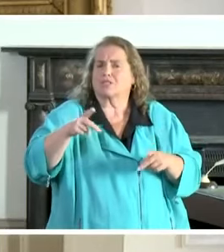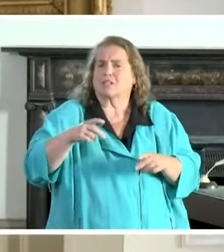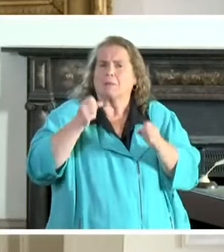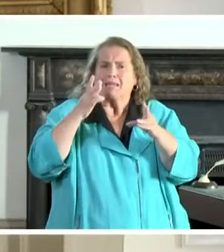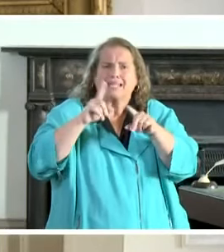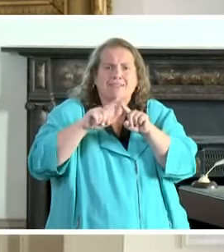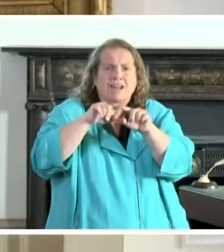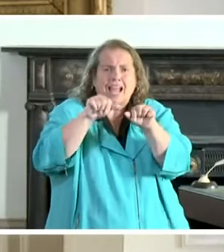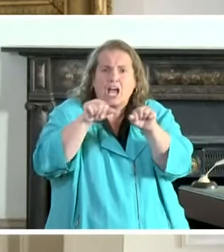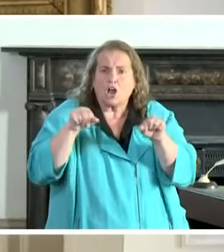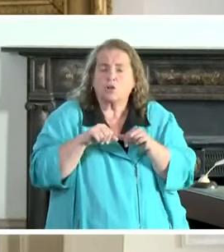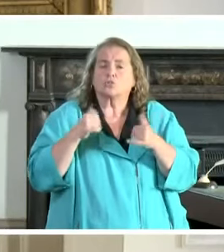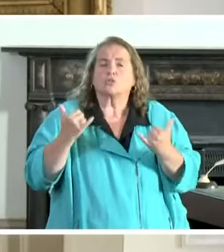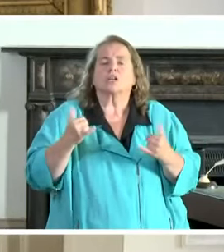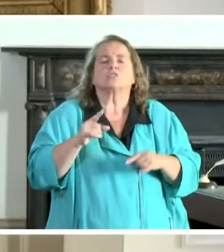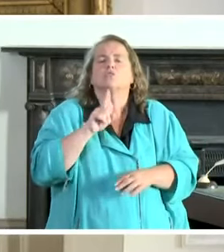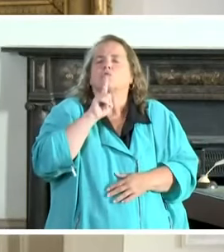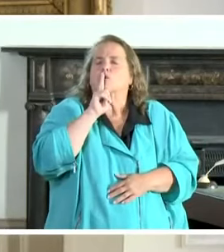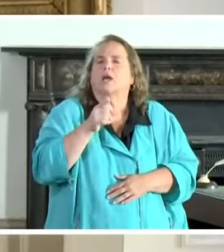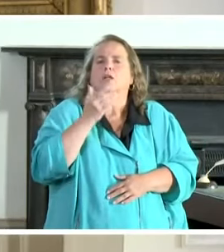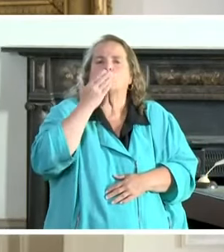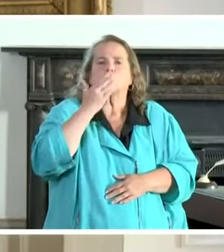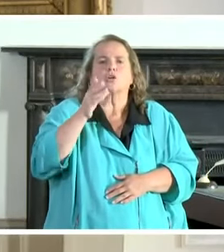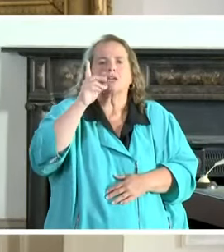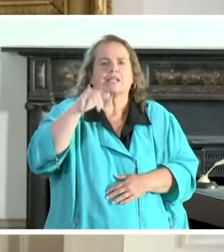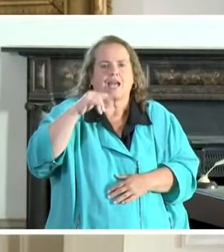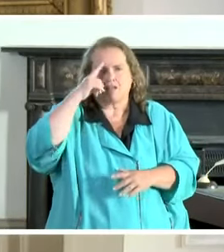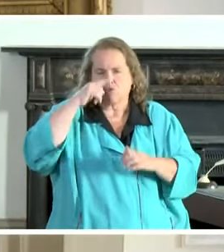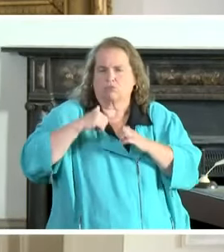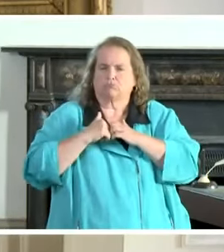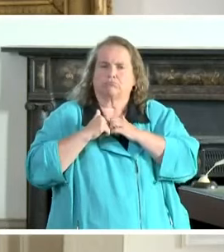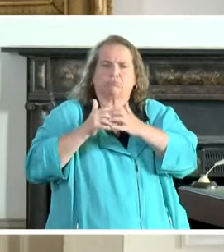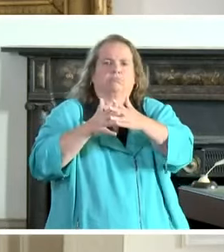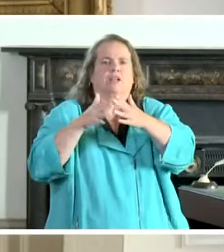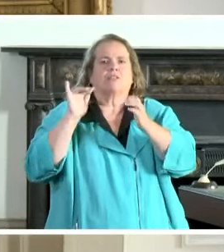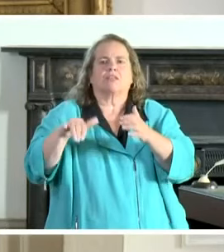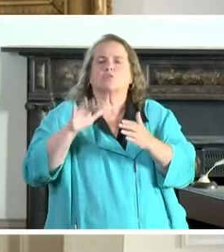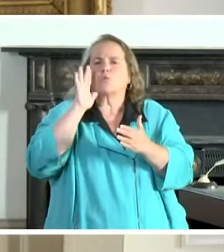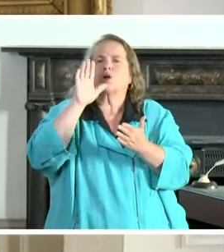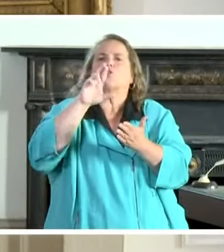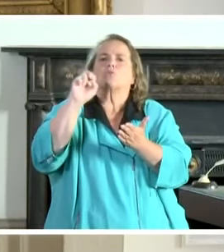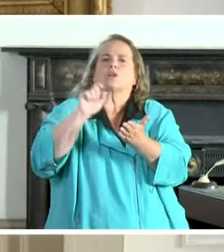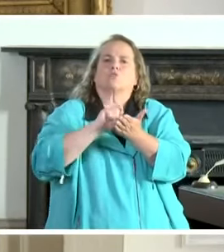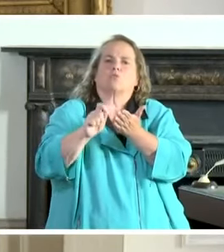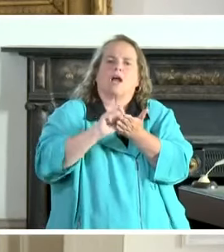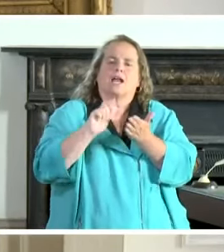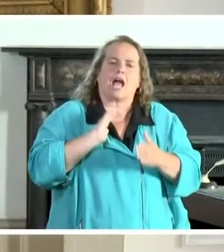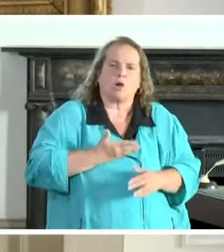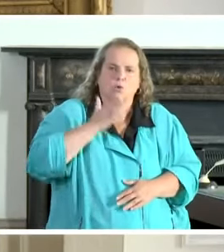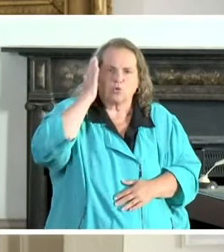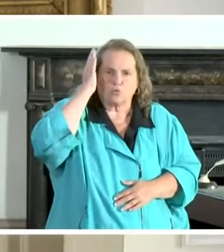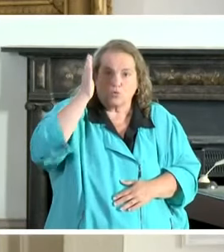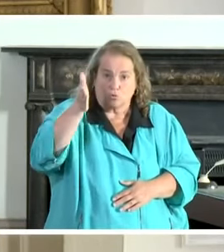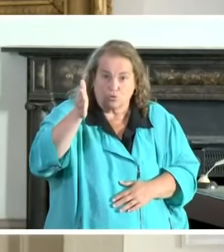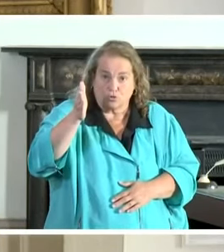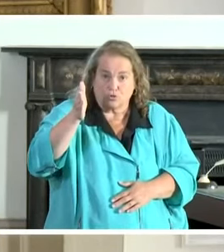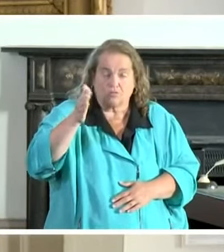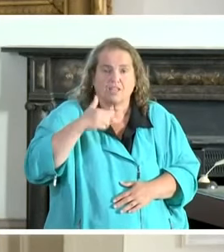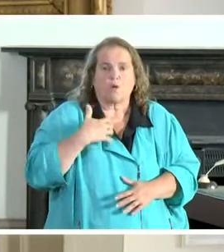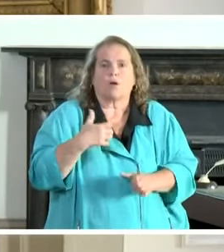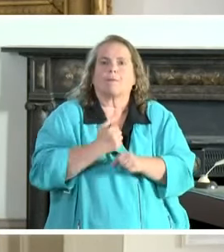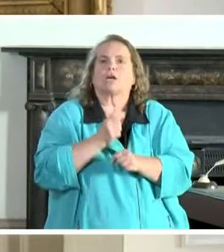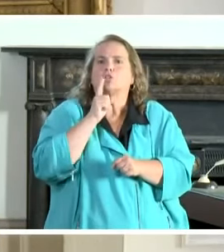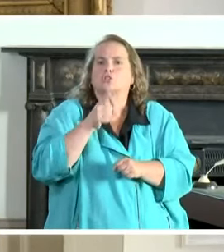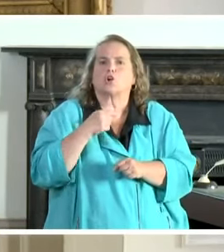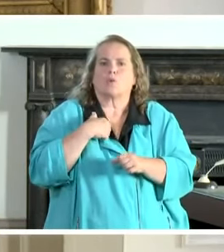been a really good day for this launch, which I think is going to rewrite our future moving forward. So I wanted to make